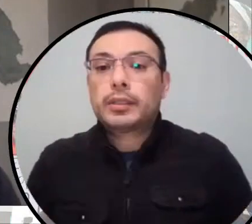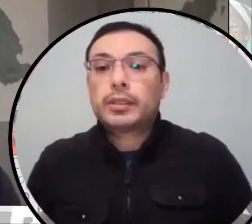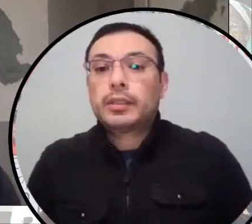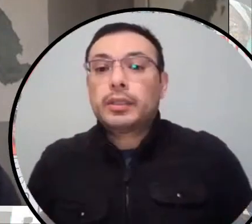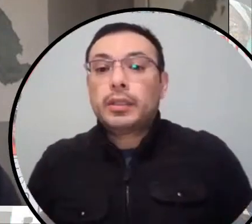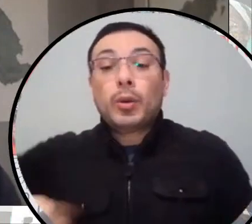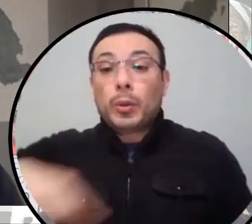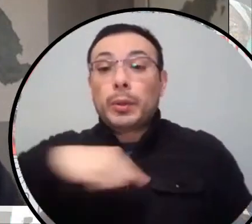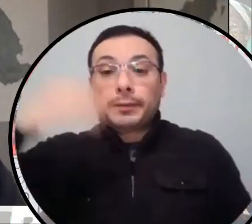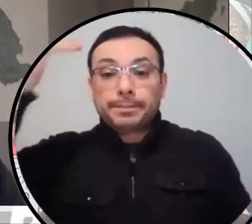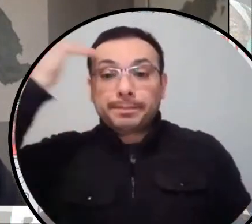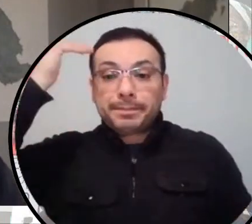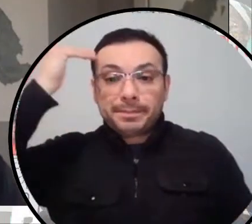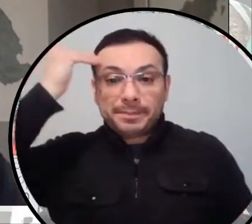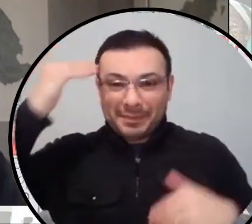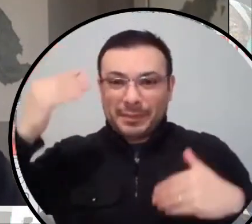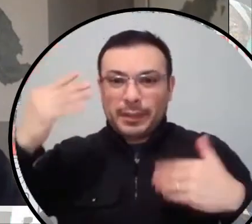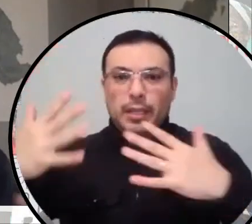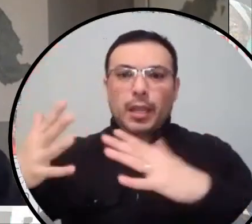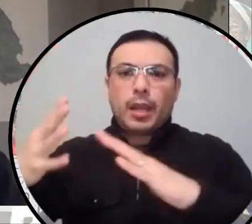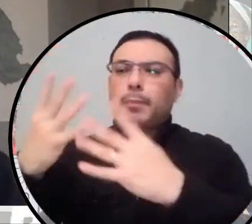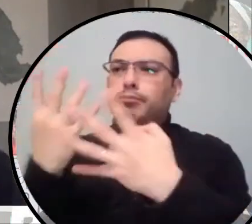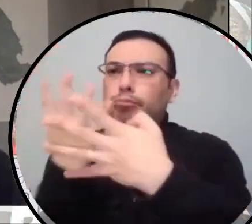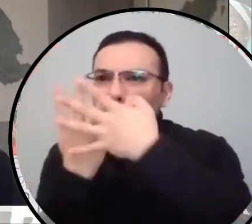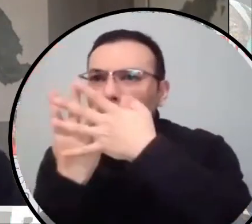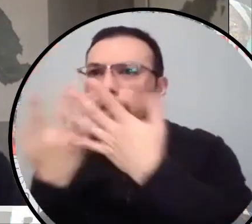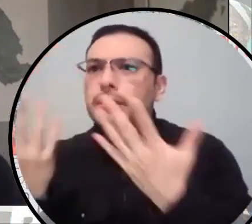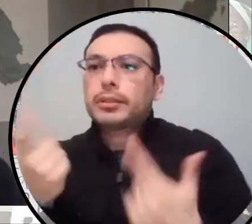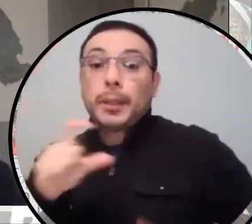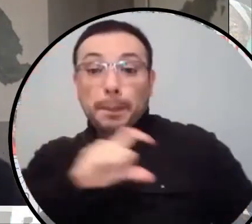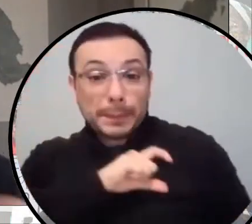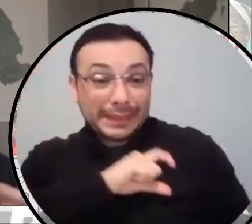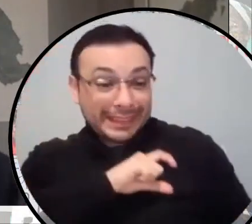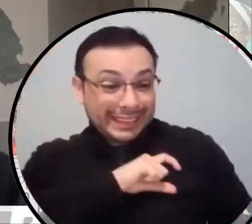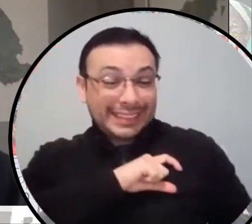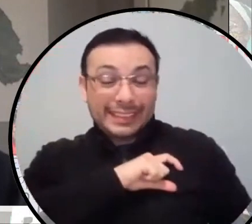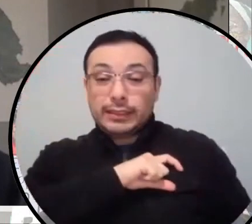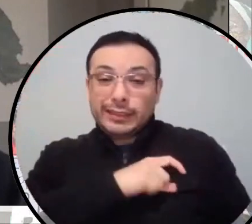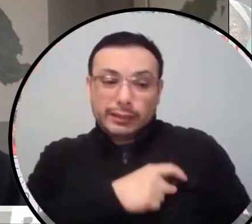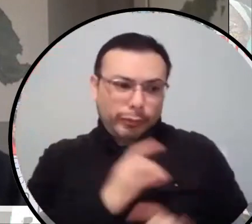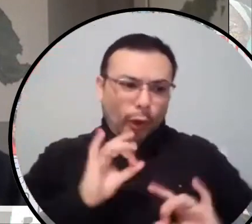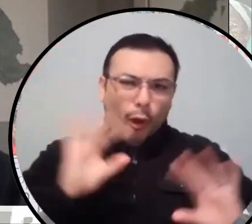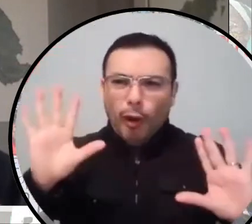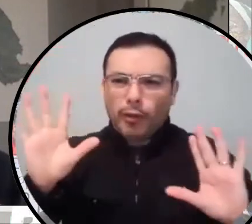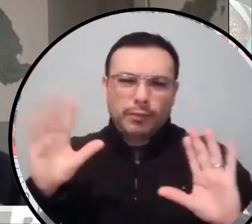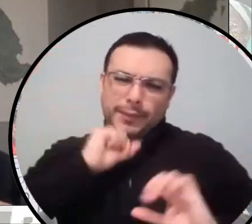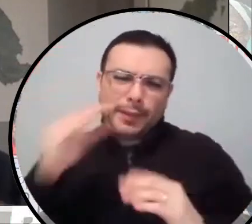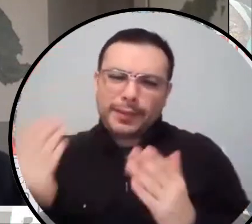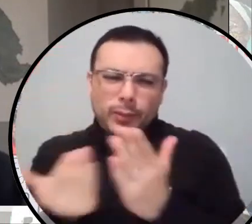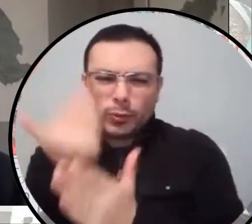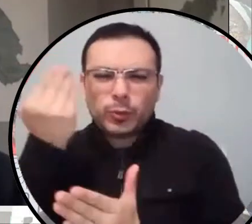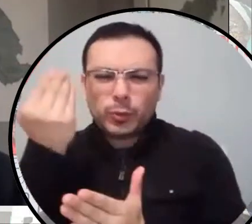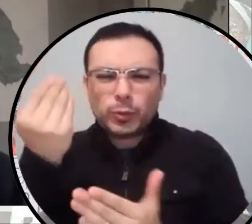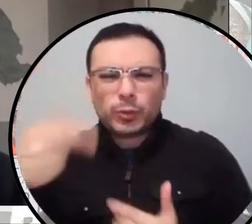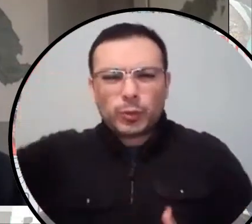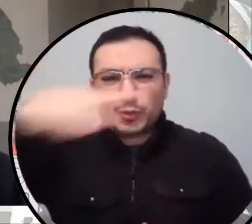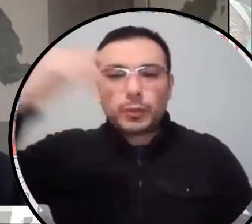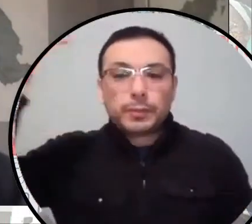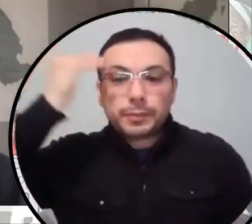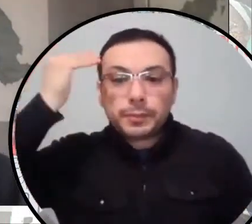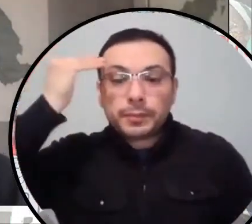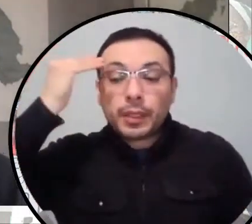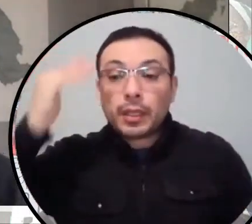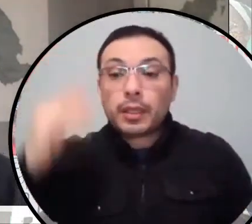imprisonment and policing is. But I think that there's been a bubbling up of, of feeling like